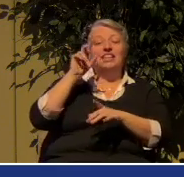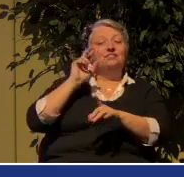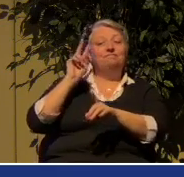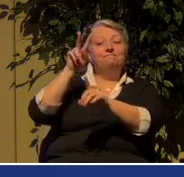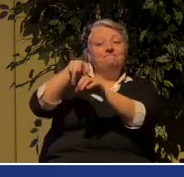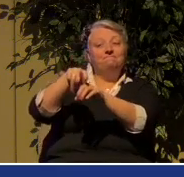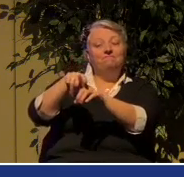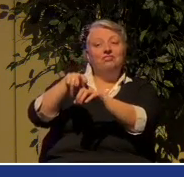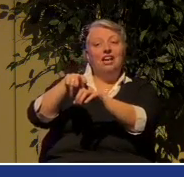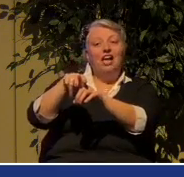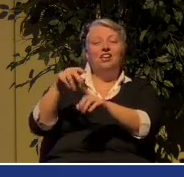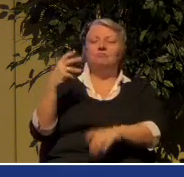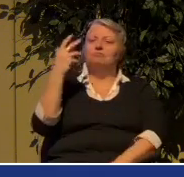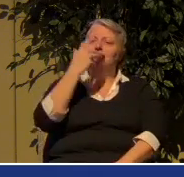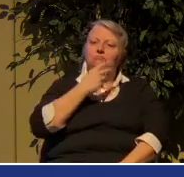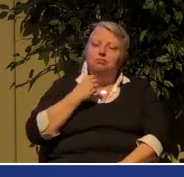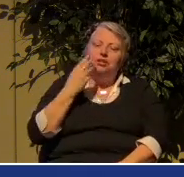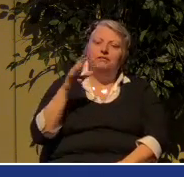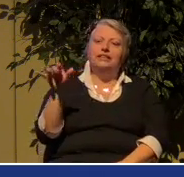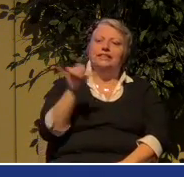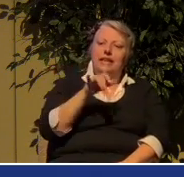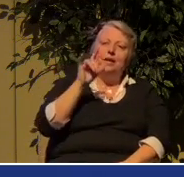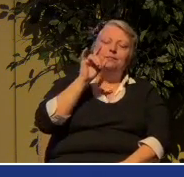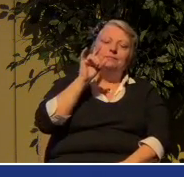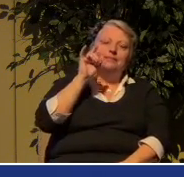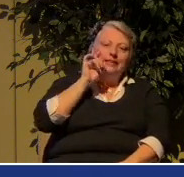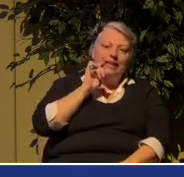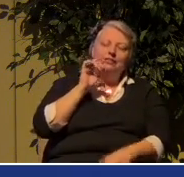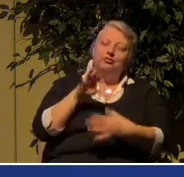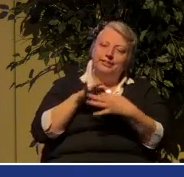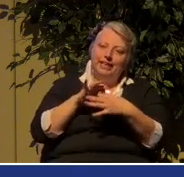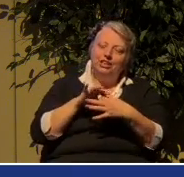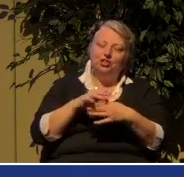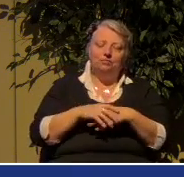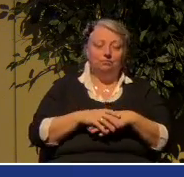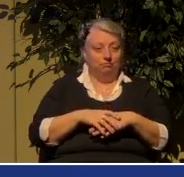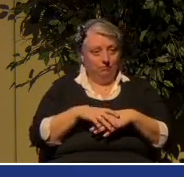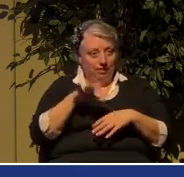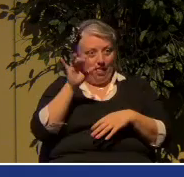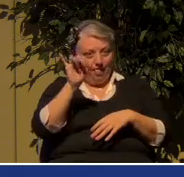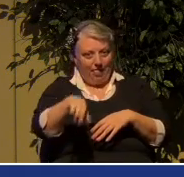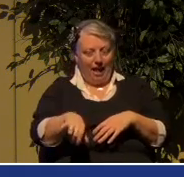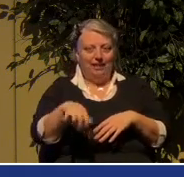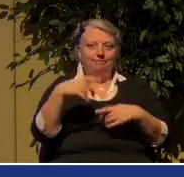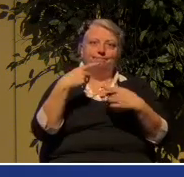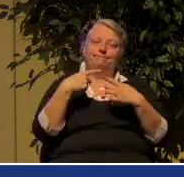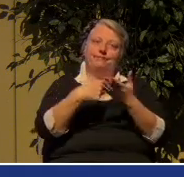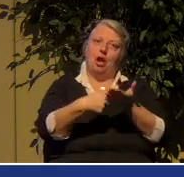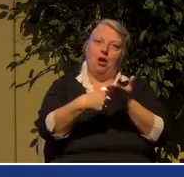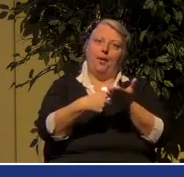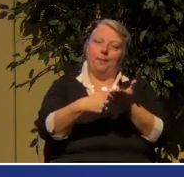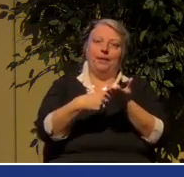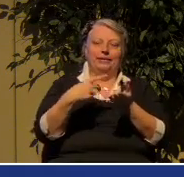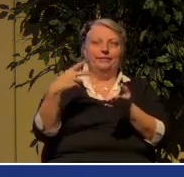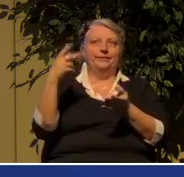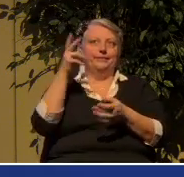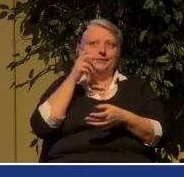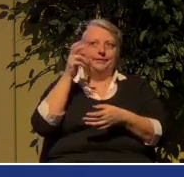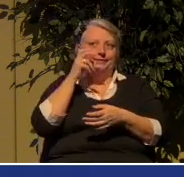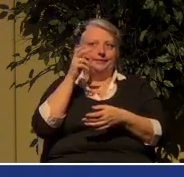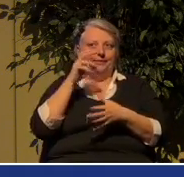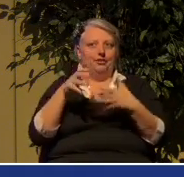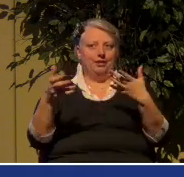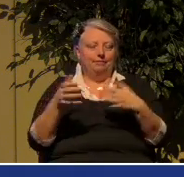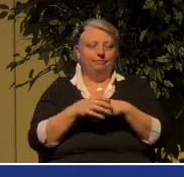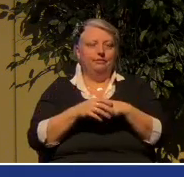beauty of a same-sex relationship. That's the argument that you hear all the time and you hear it everywhere. And so instead